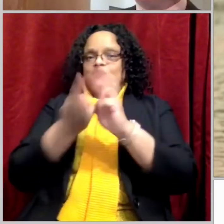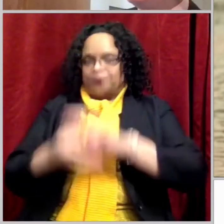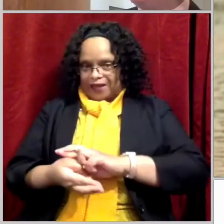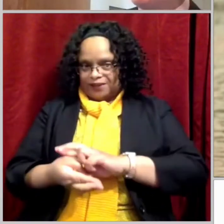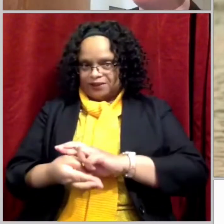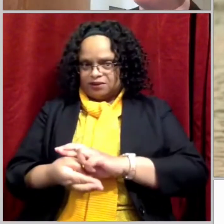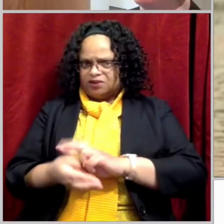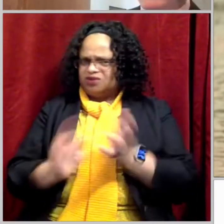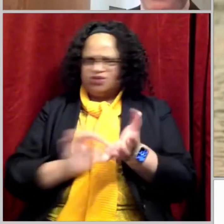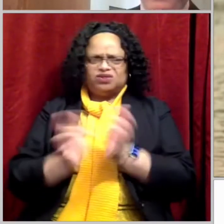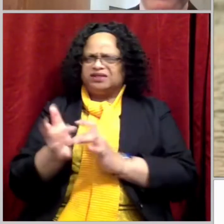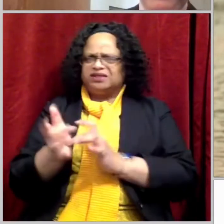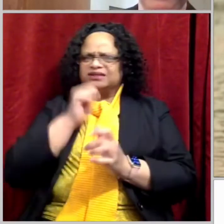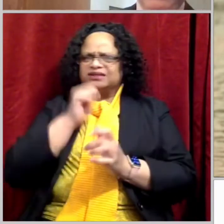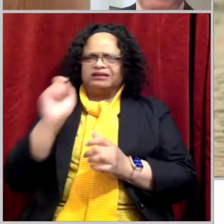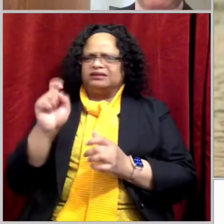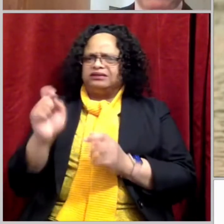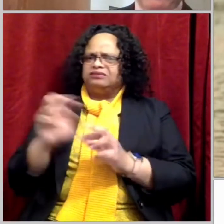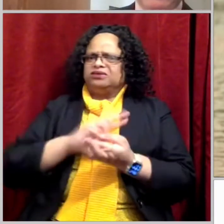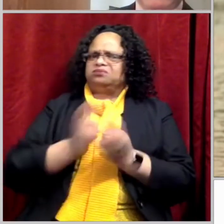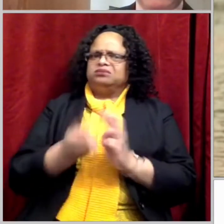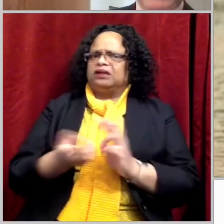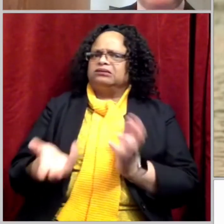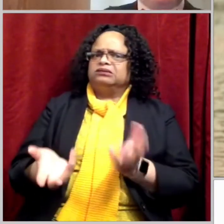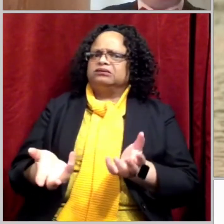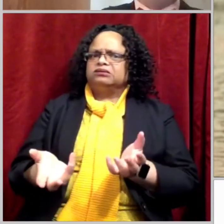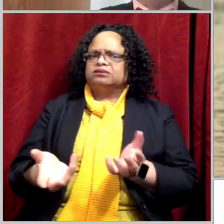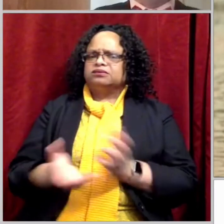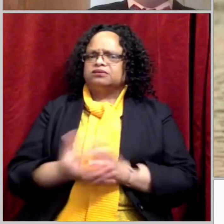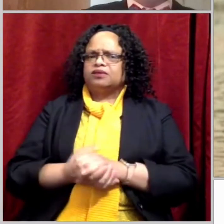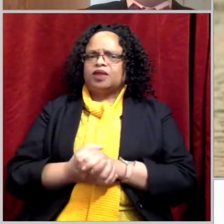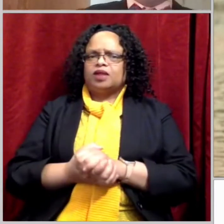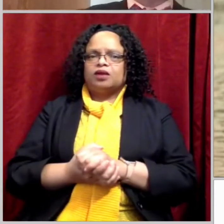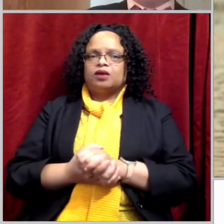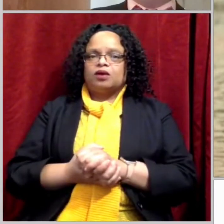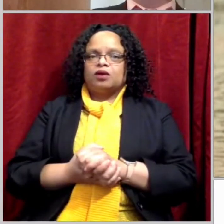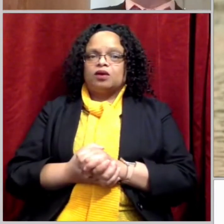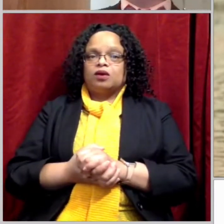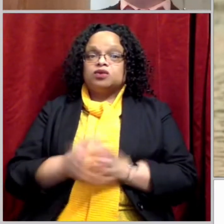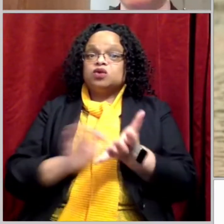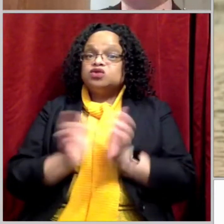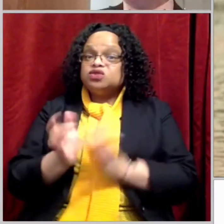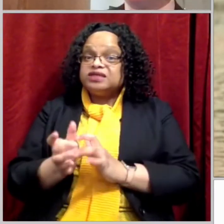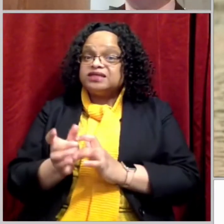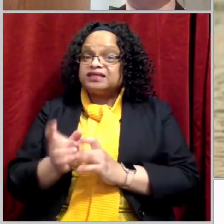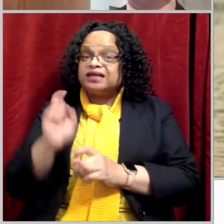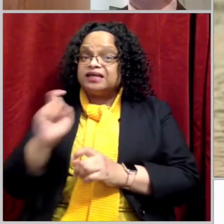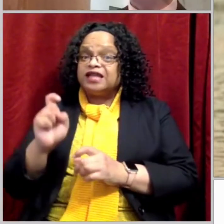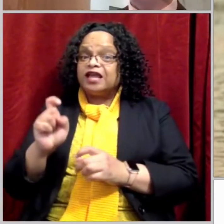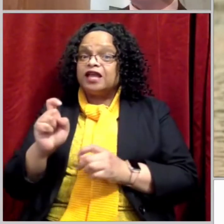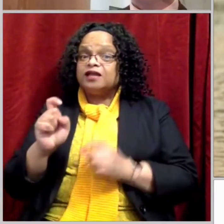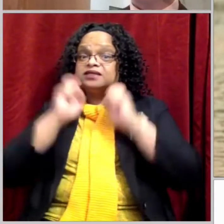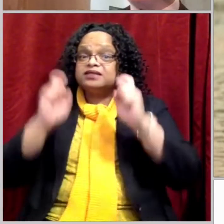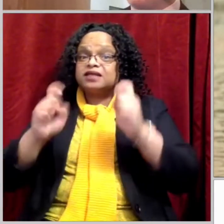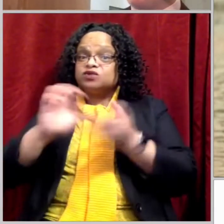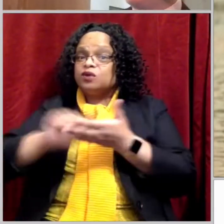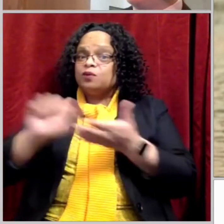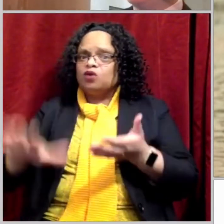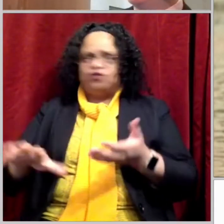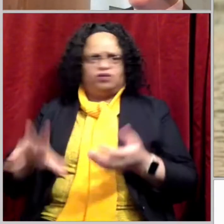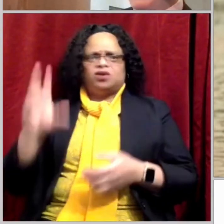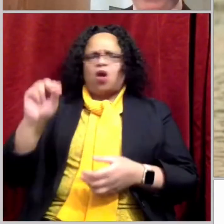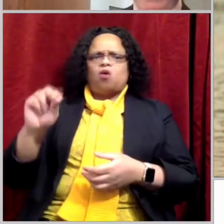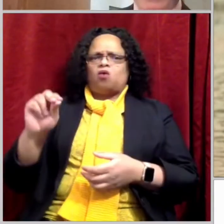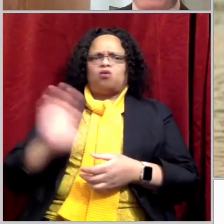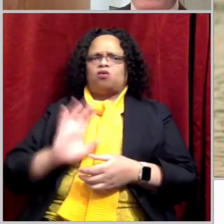to repent of anything. And also, did Jesus need to have his sins forgiven? No.